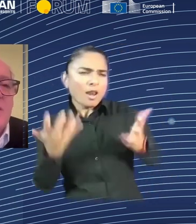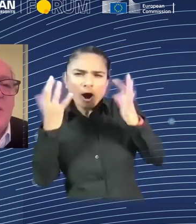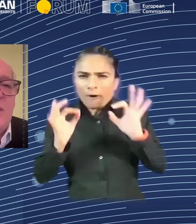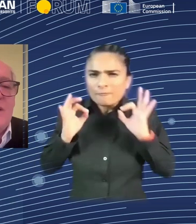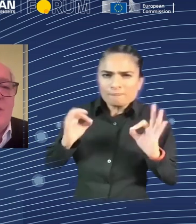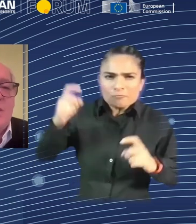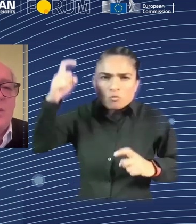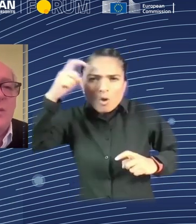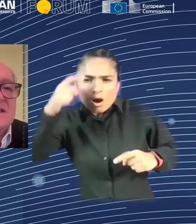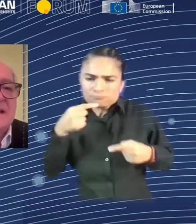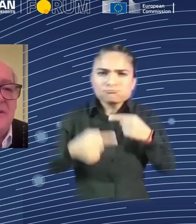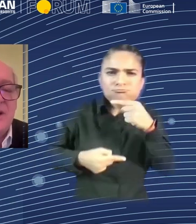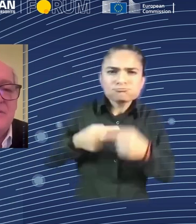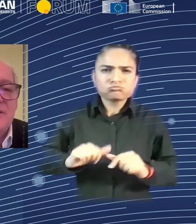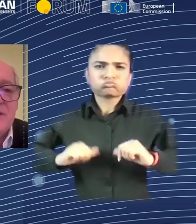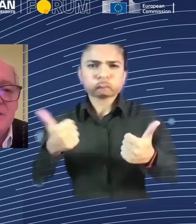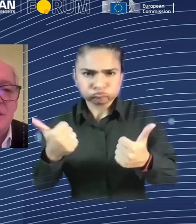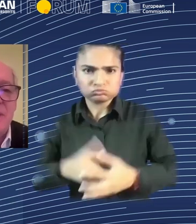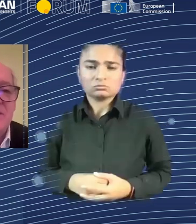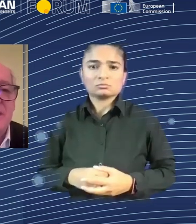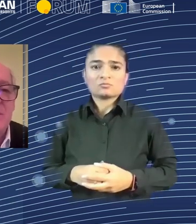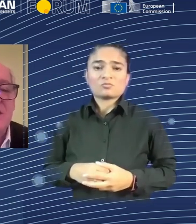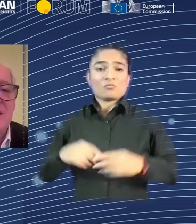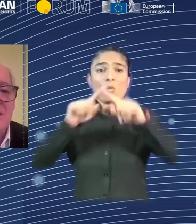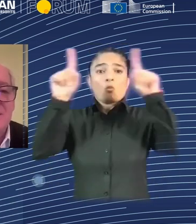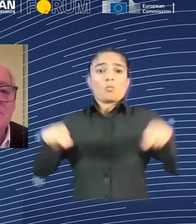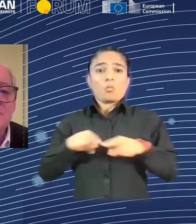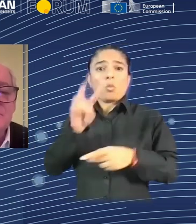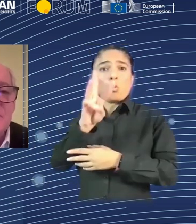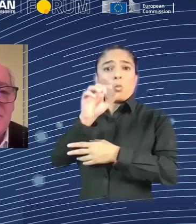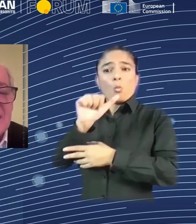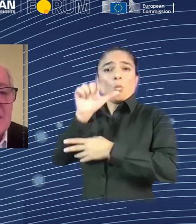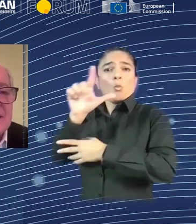about what's left after physical and mental labor are